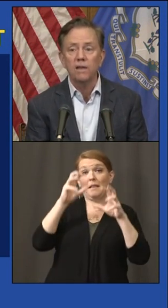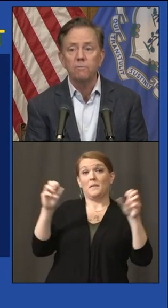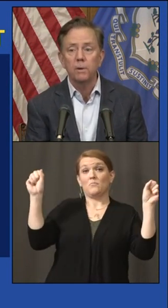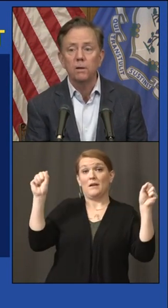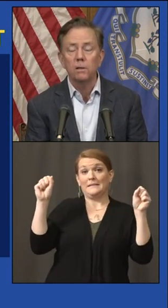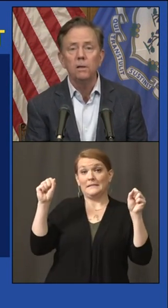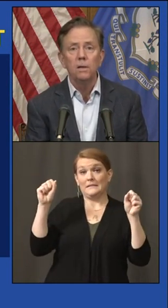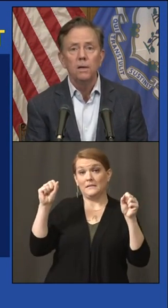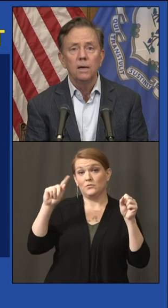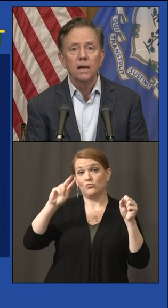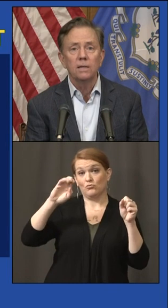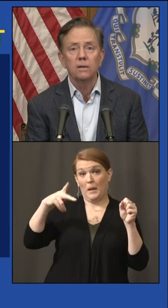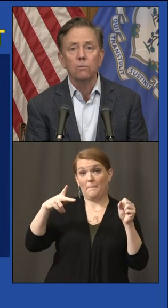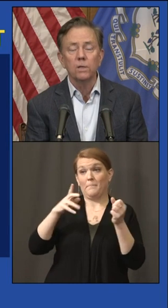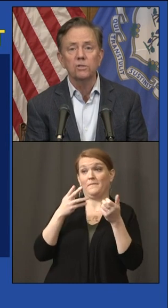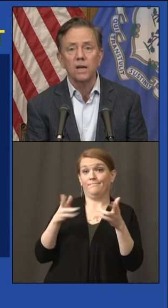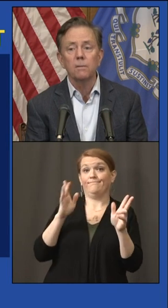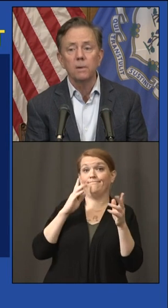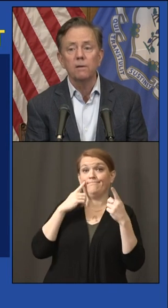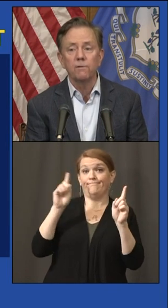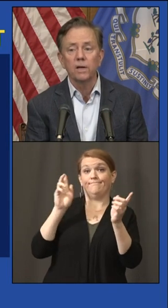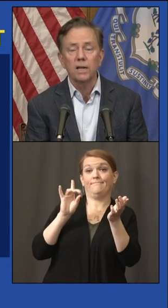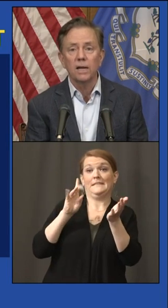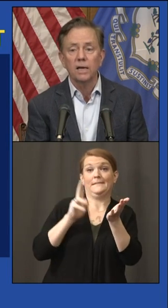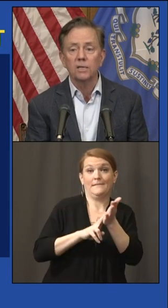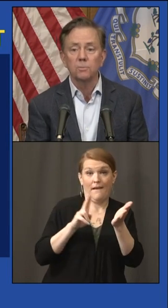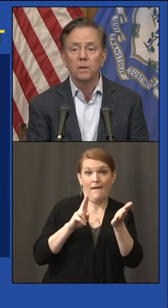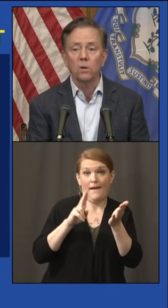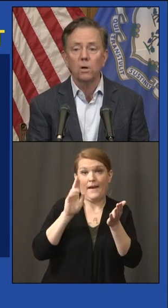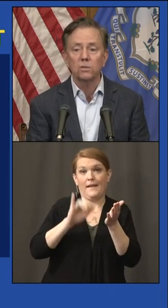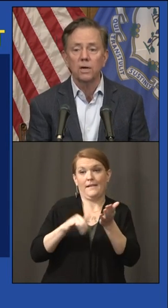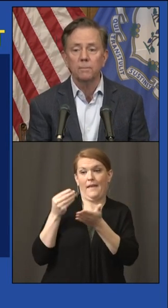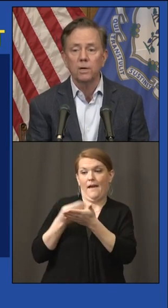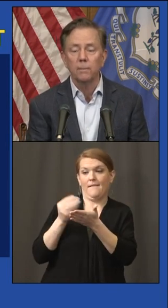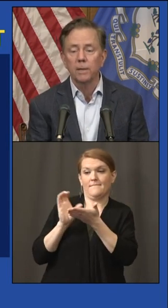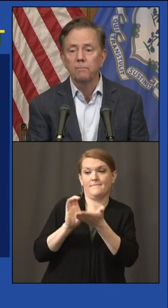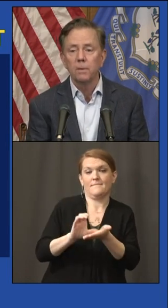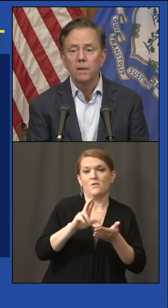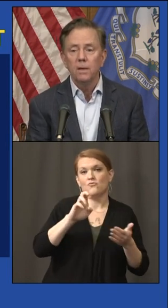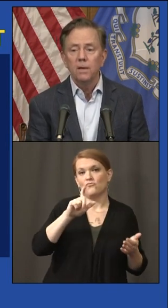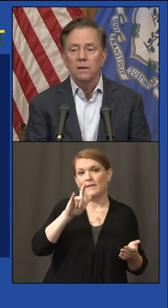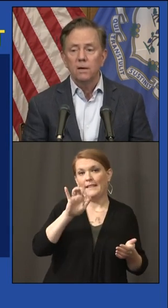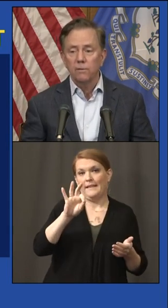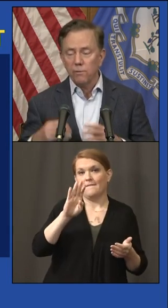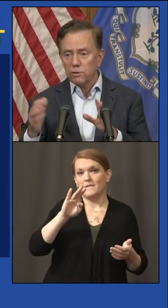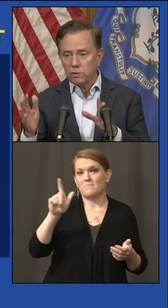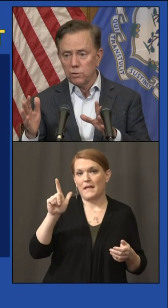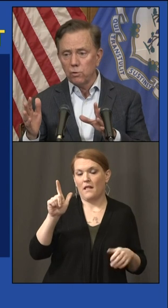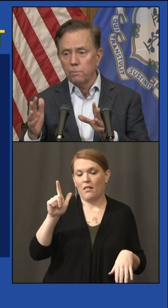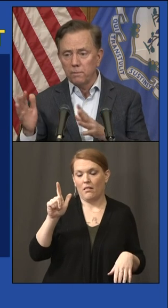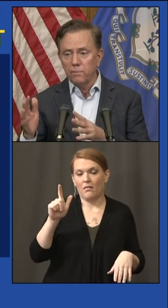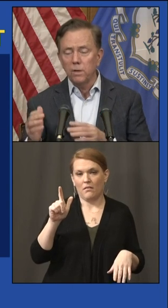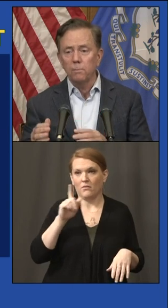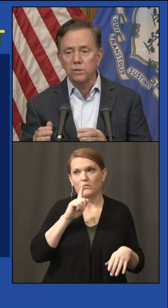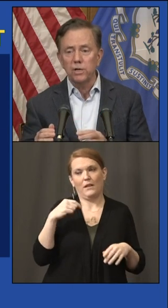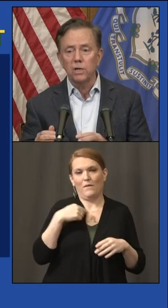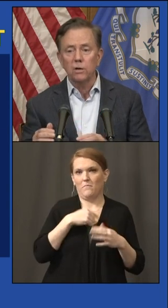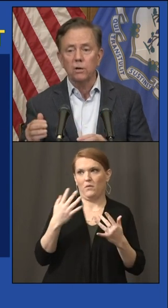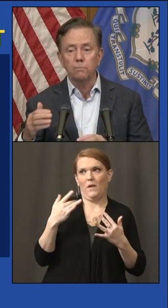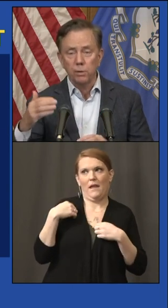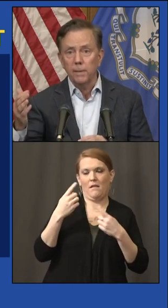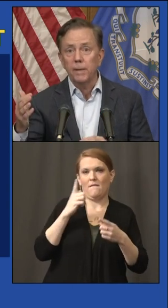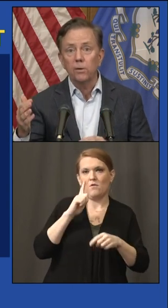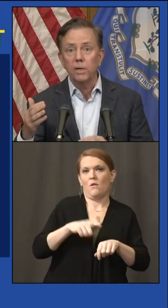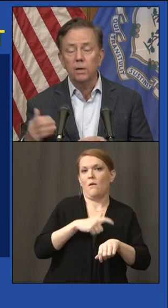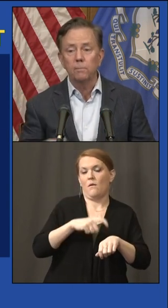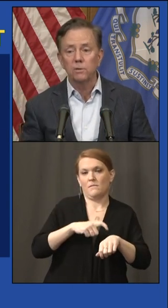relief bill. And what does that mean for Connecticut? It's been a long time coming. The first group of numbers here